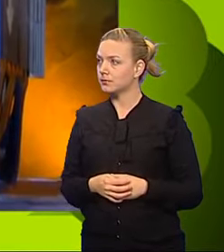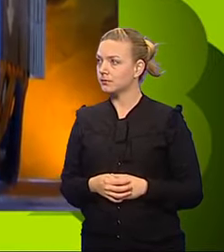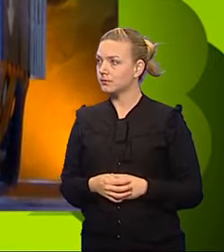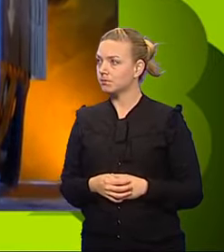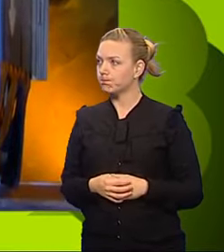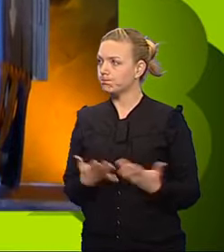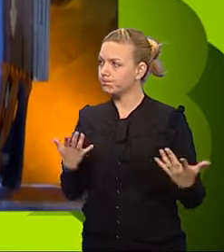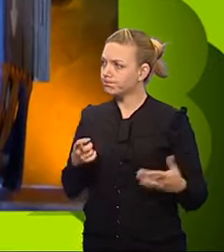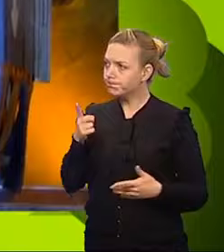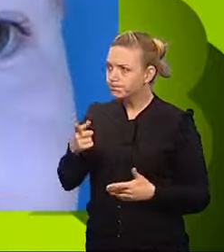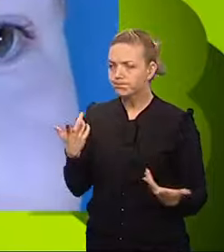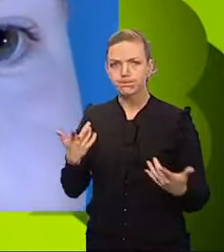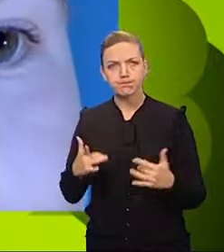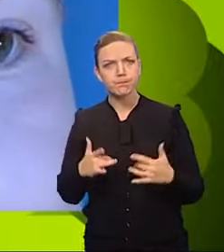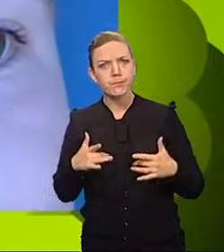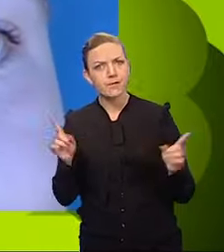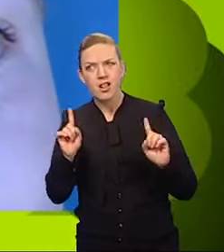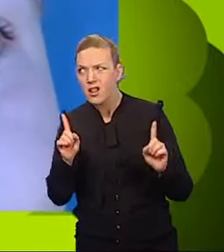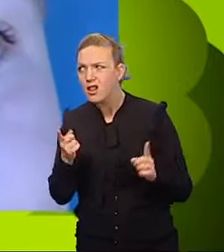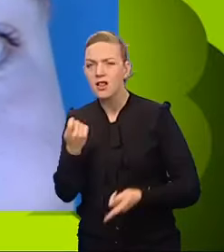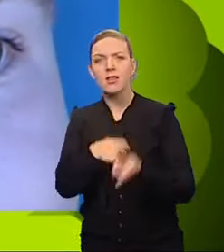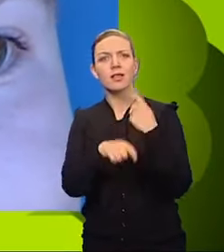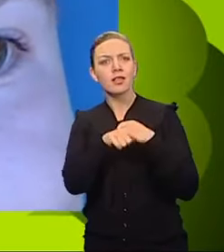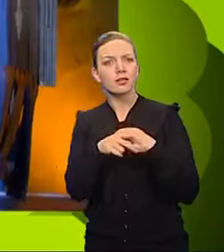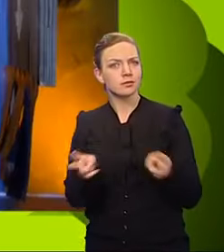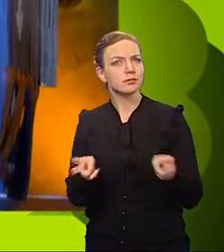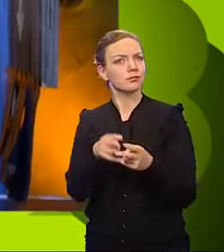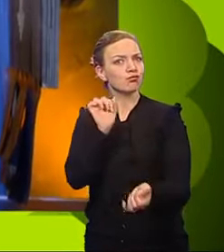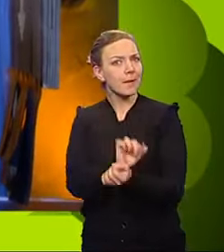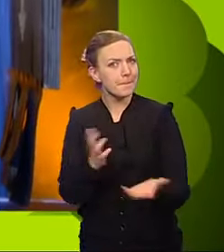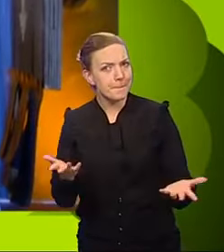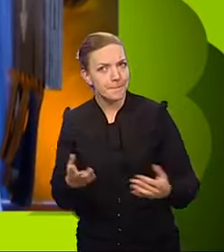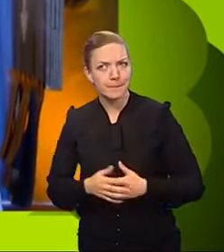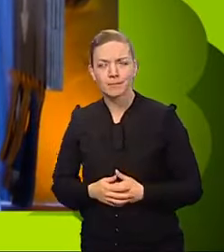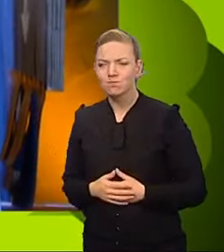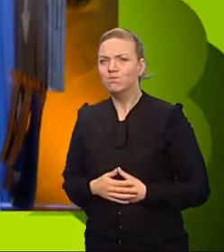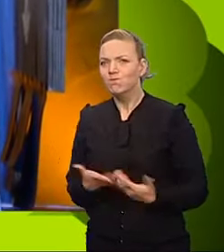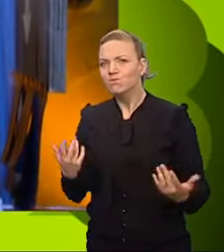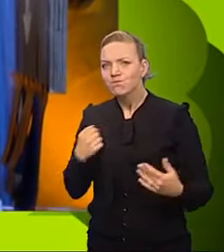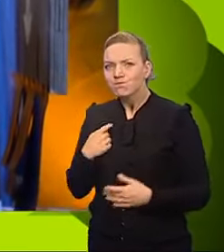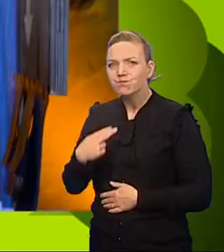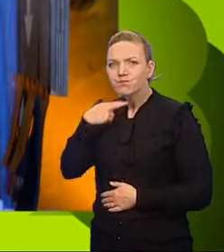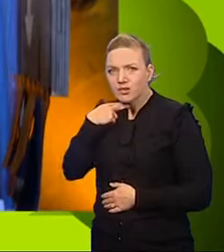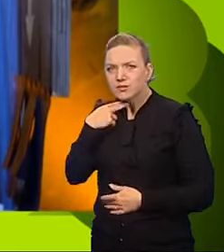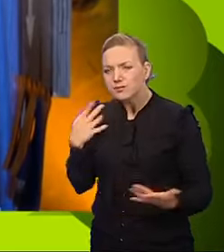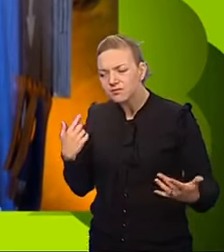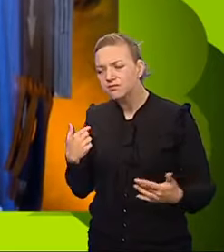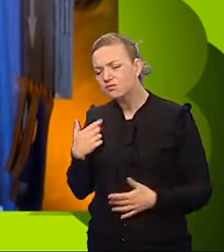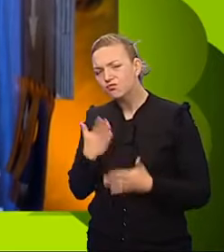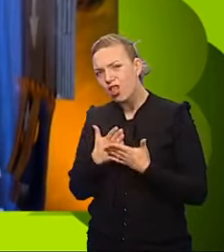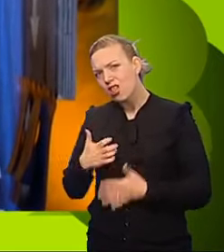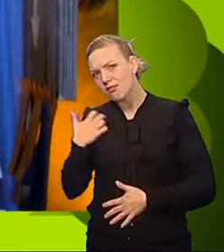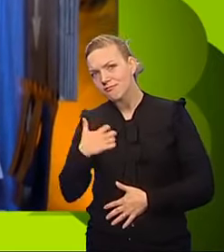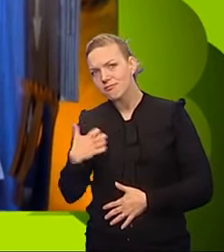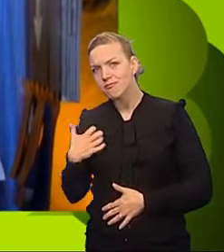Elliot, how do you feel about being trapped? Quite disappointed and really annoyed with myself.